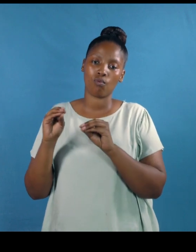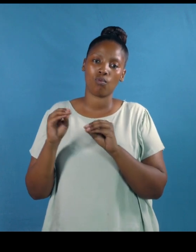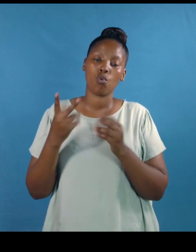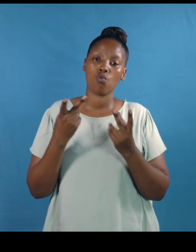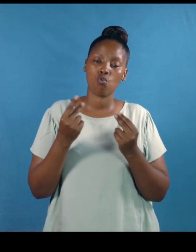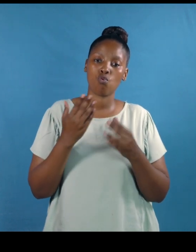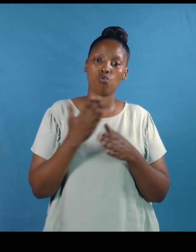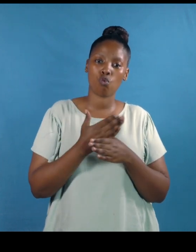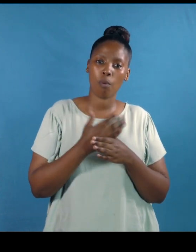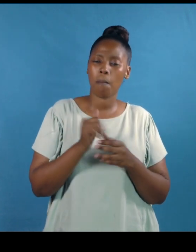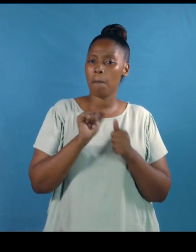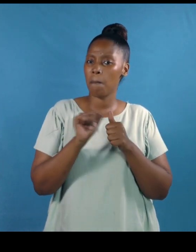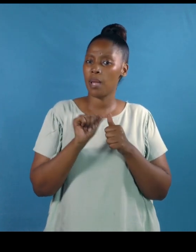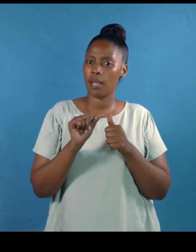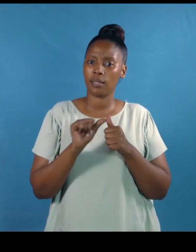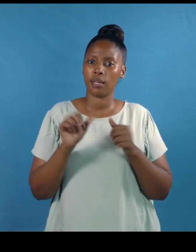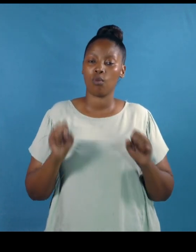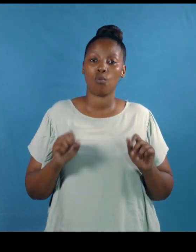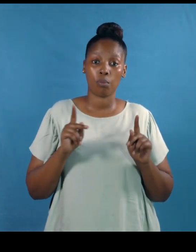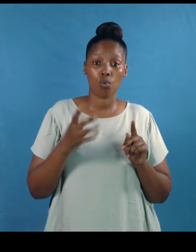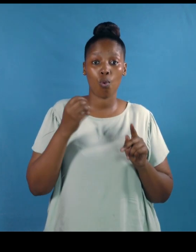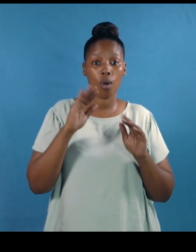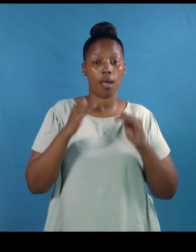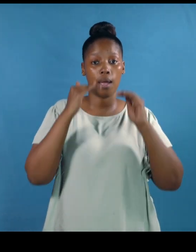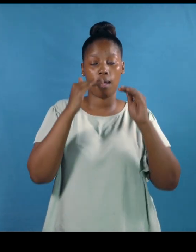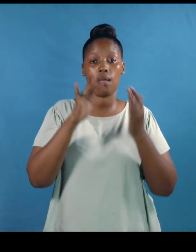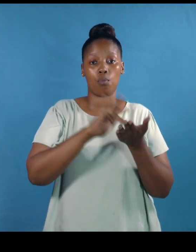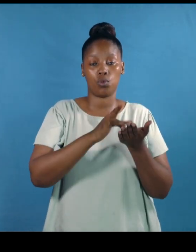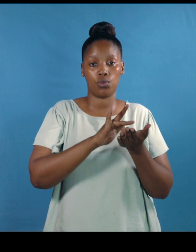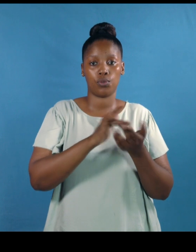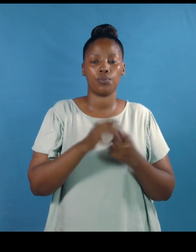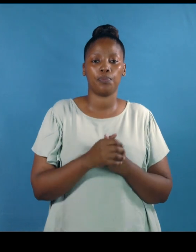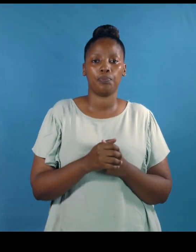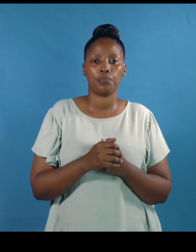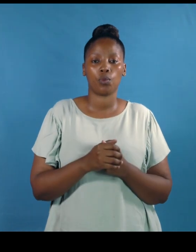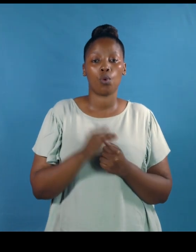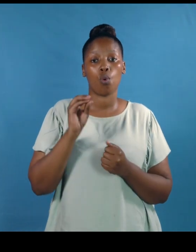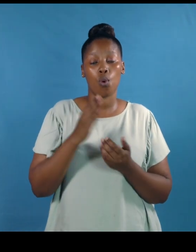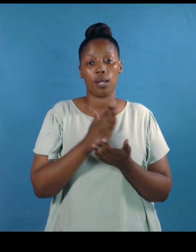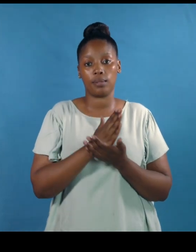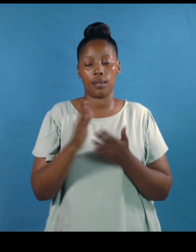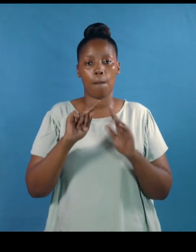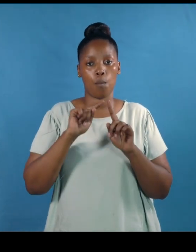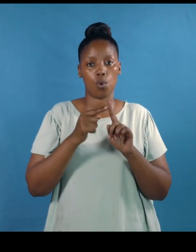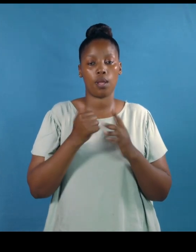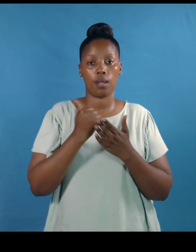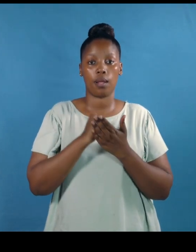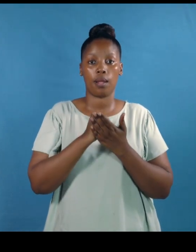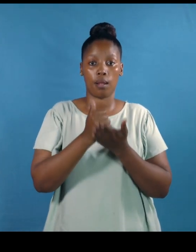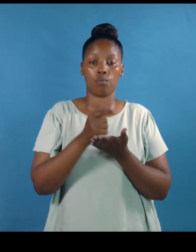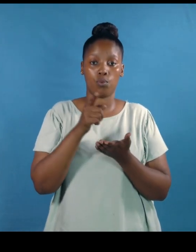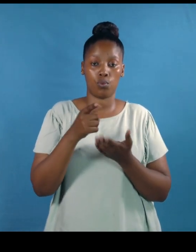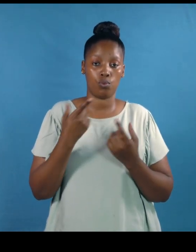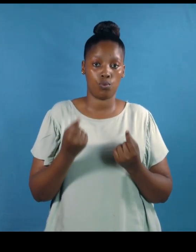opportunities or into a higher position here are some points to help you transition easily build a